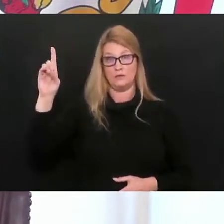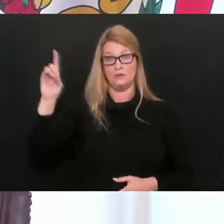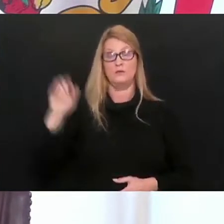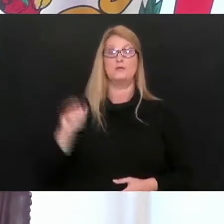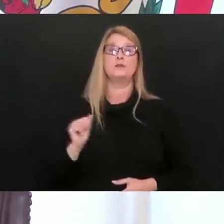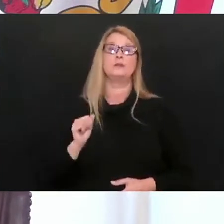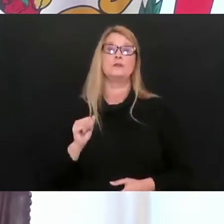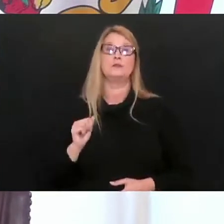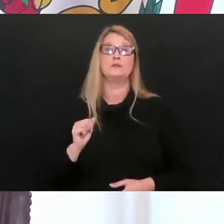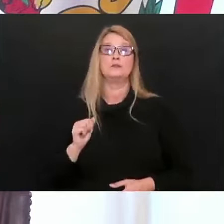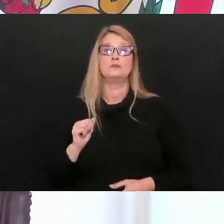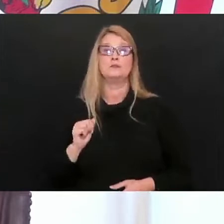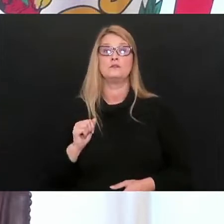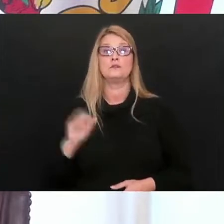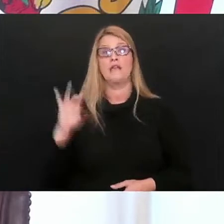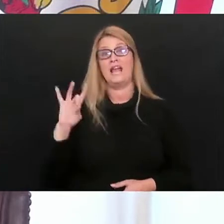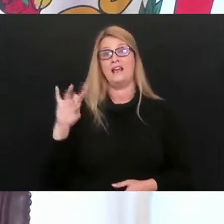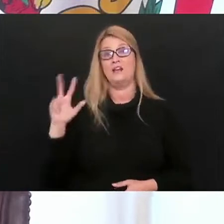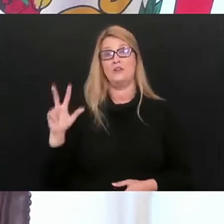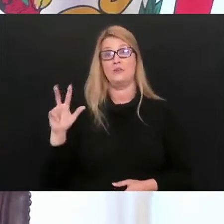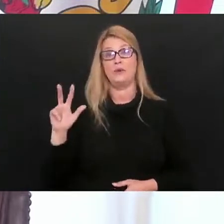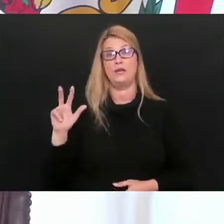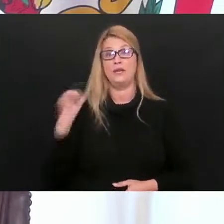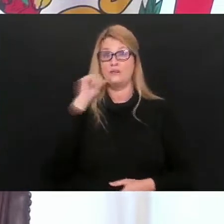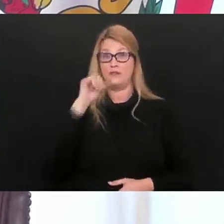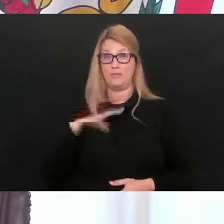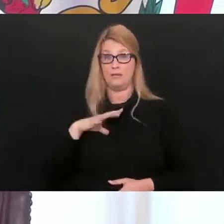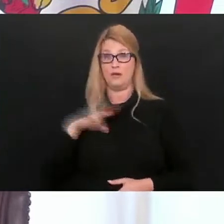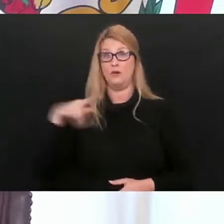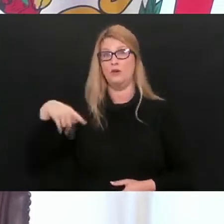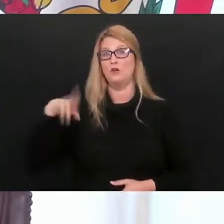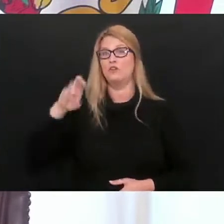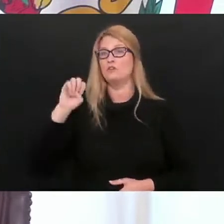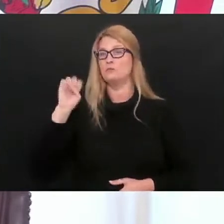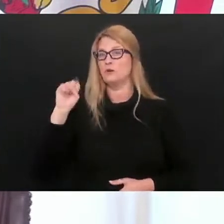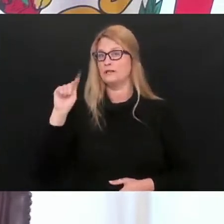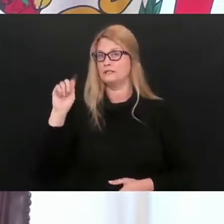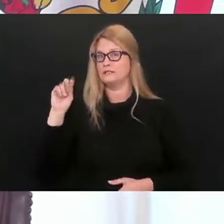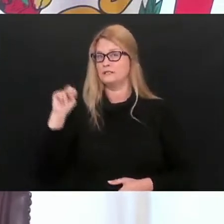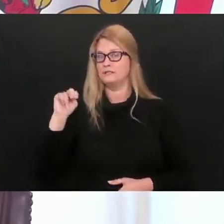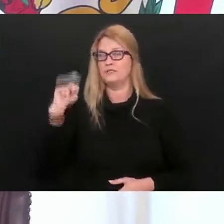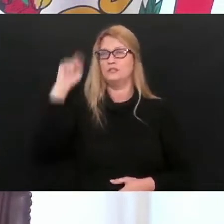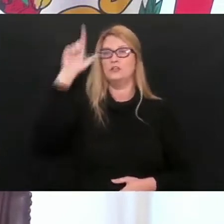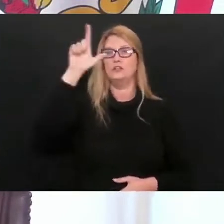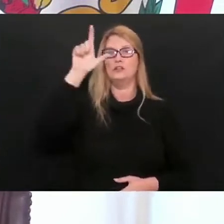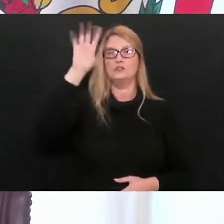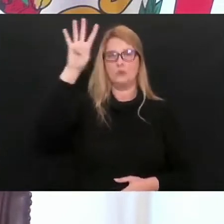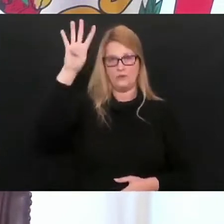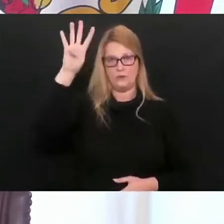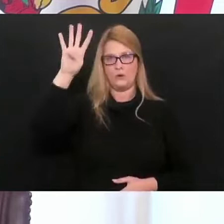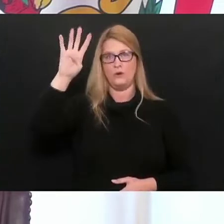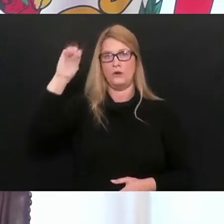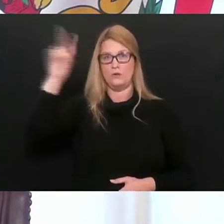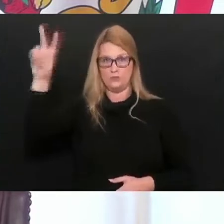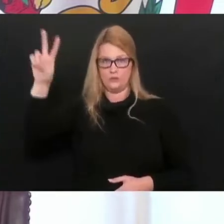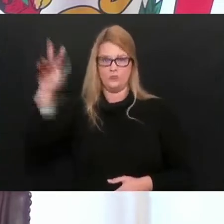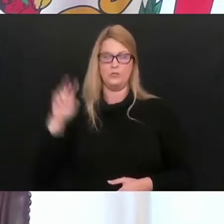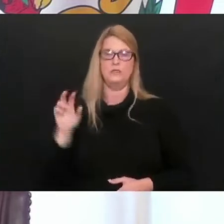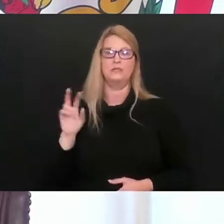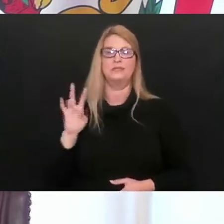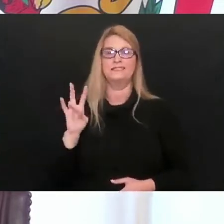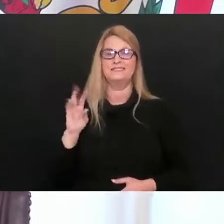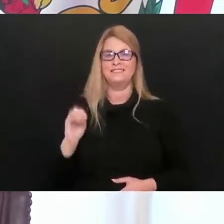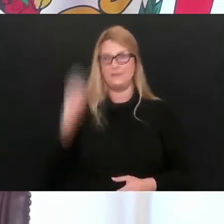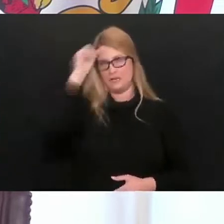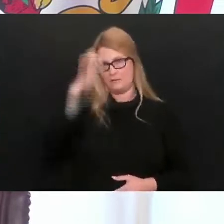death is an 83-year-old female from Preston County. Our 2,402nd death is a 70-year-old